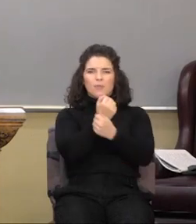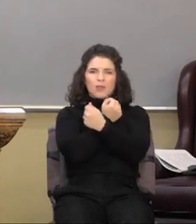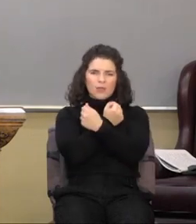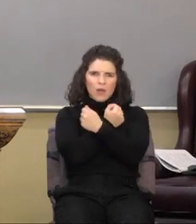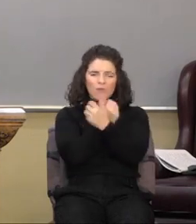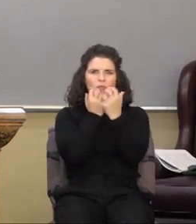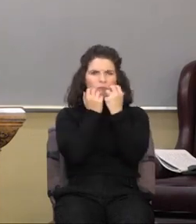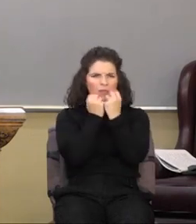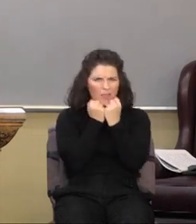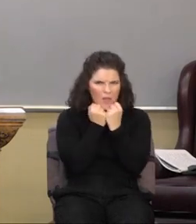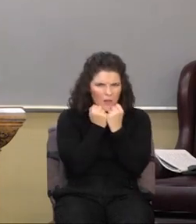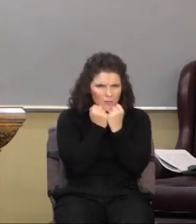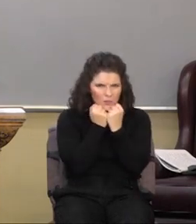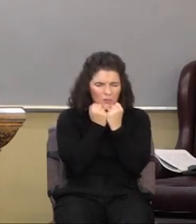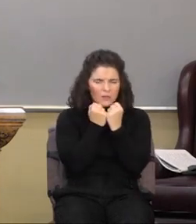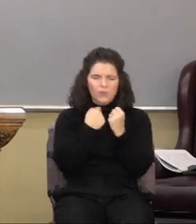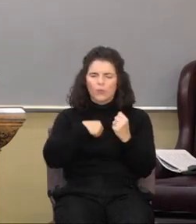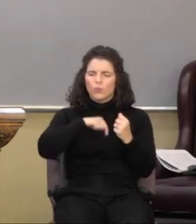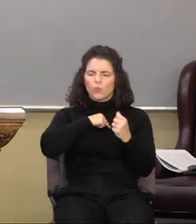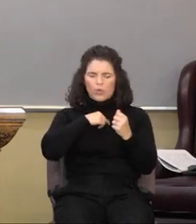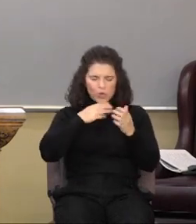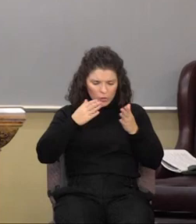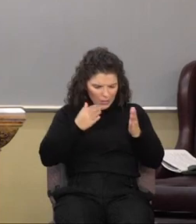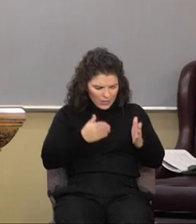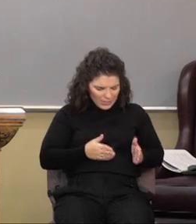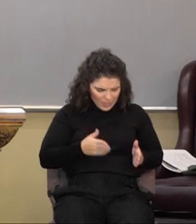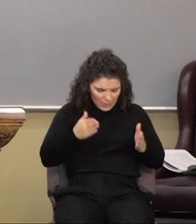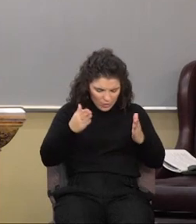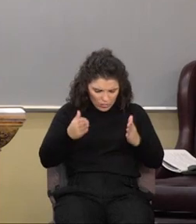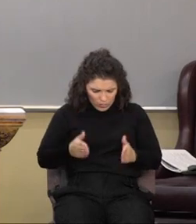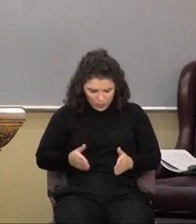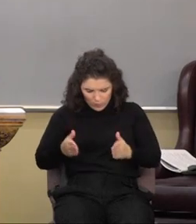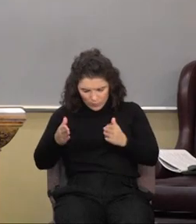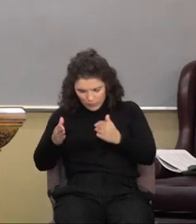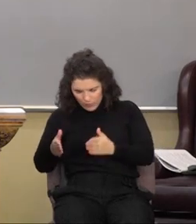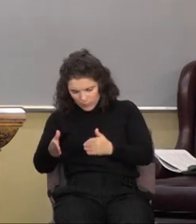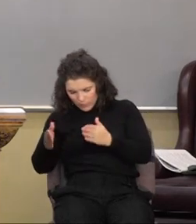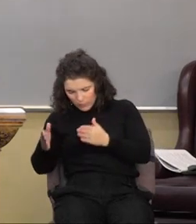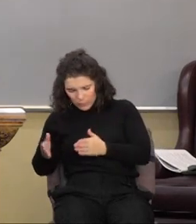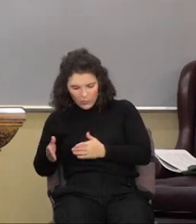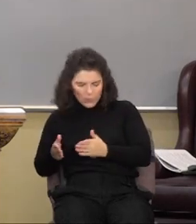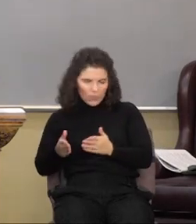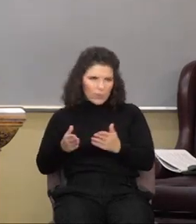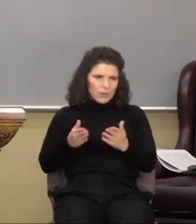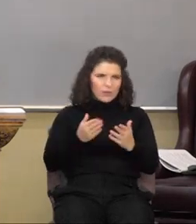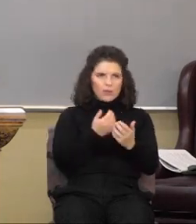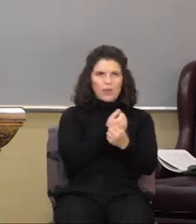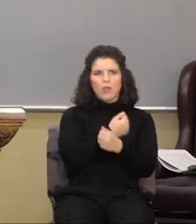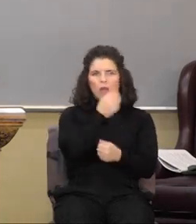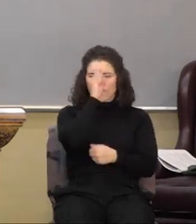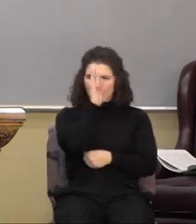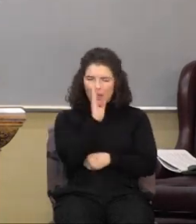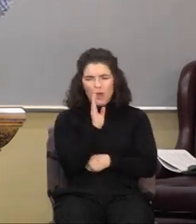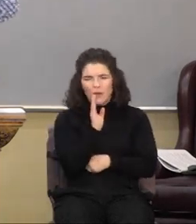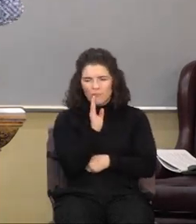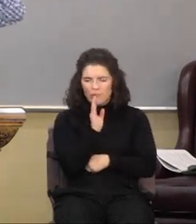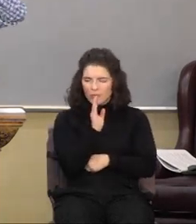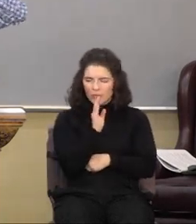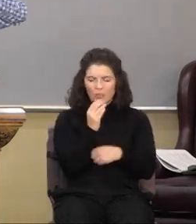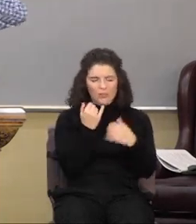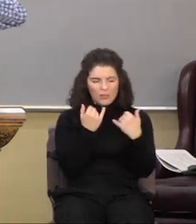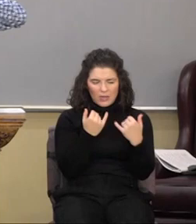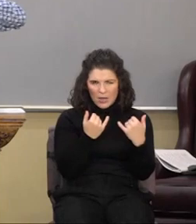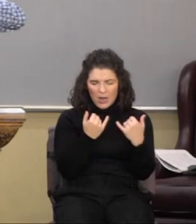we're the channel. We're the container where this love of God is